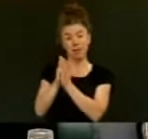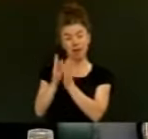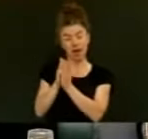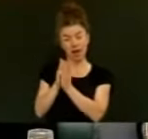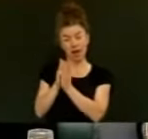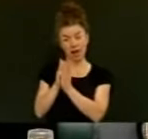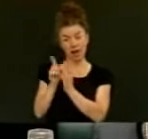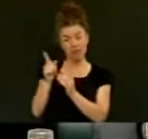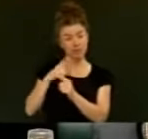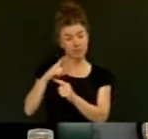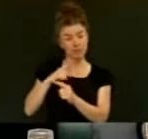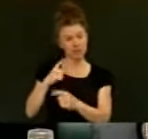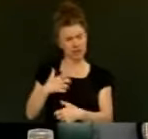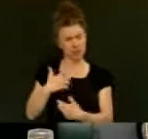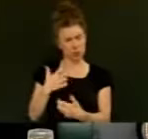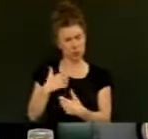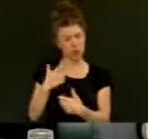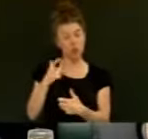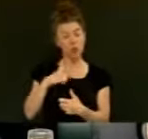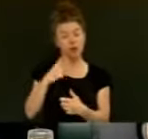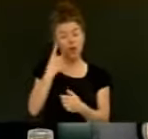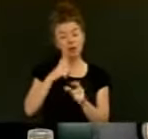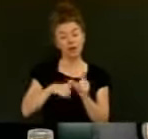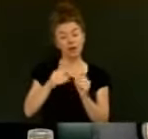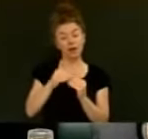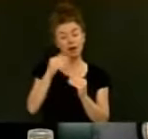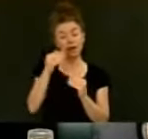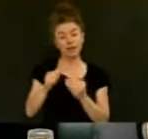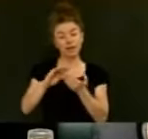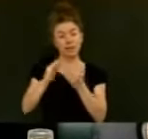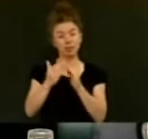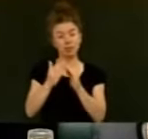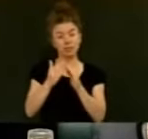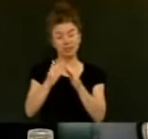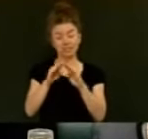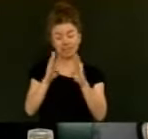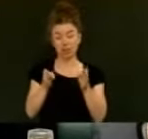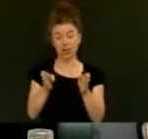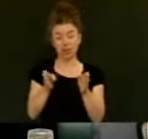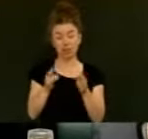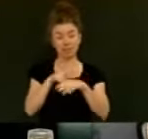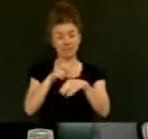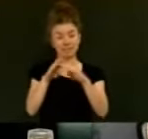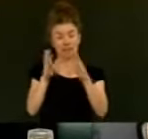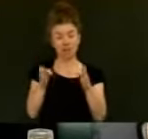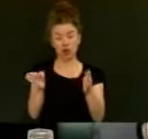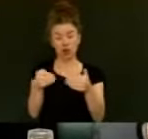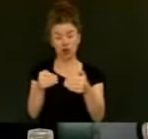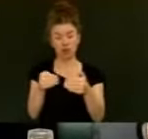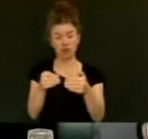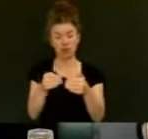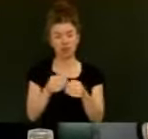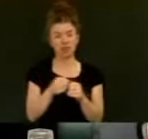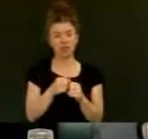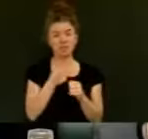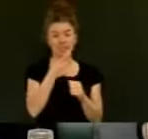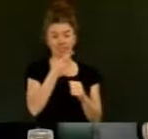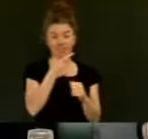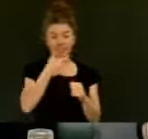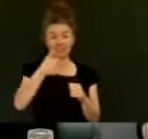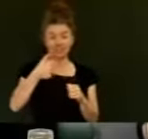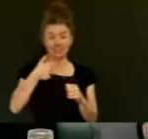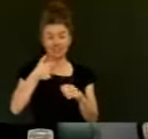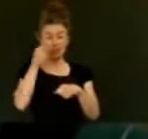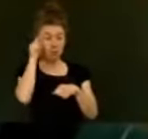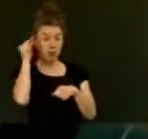annoyed that the year after their community police station was closed, only three of the 76 burglaries reported were